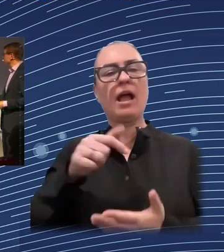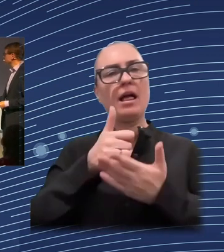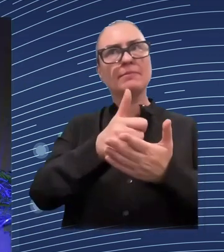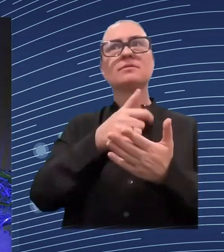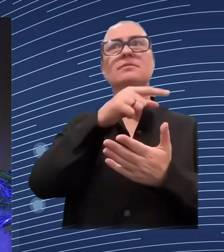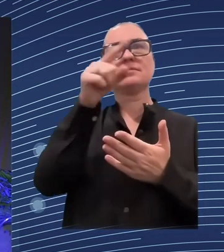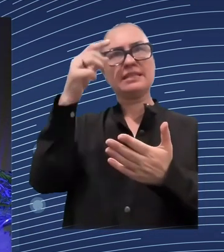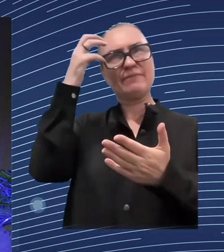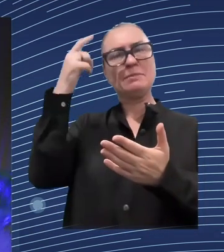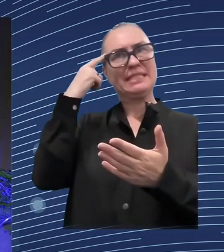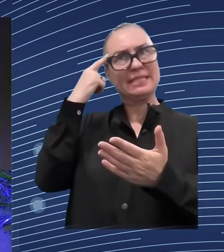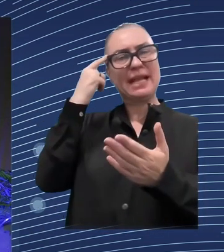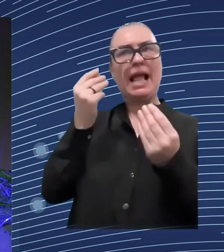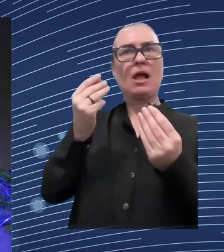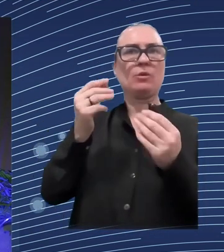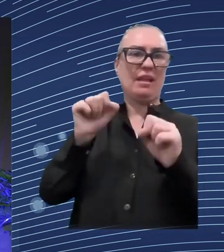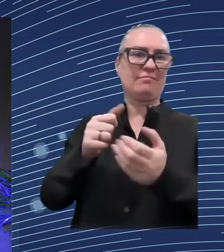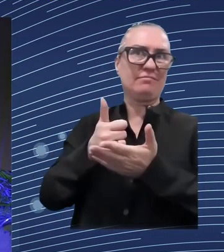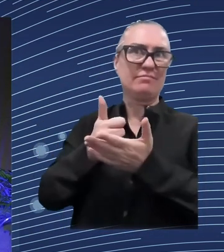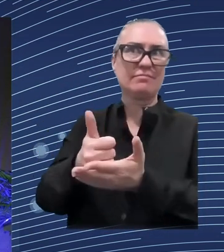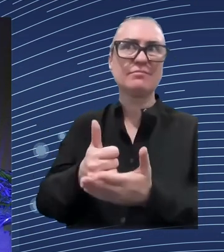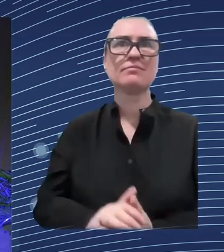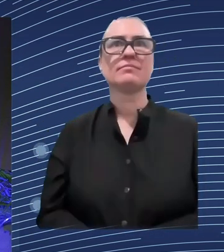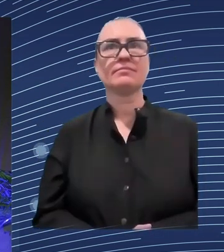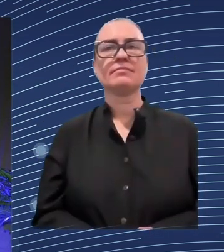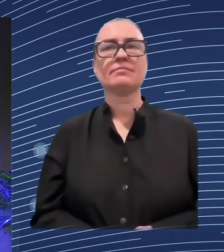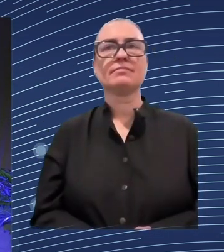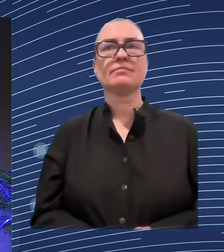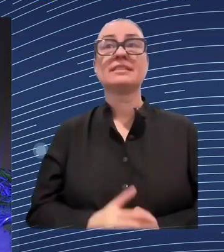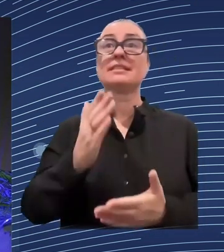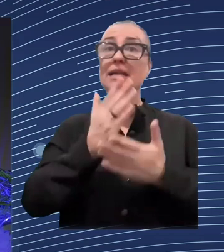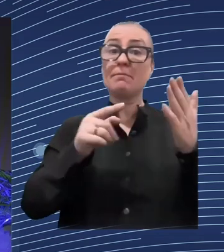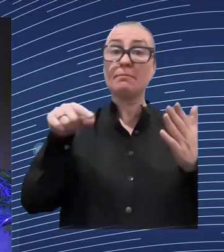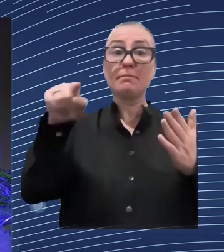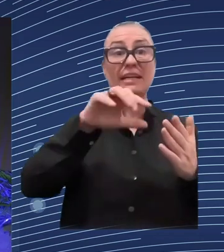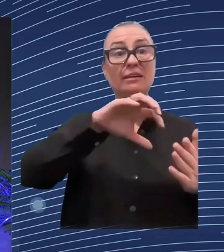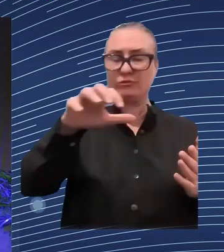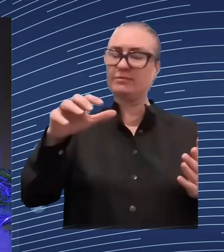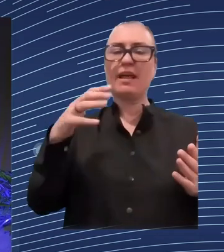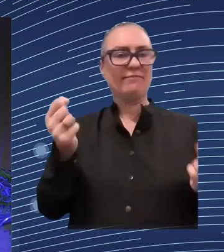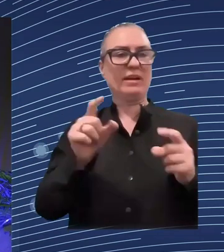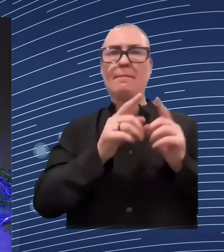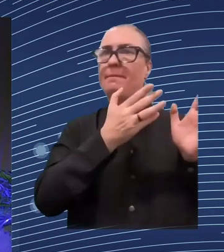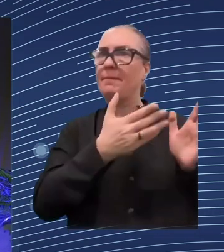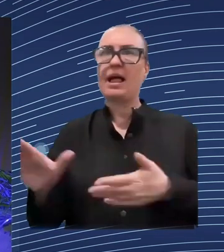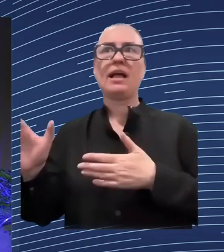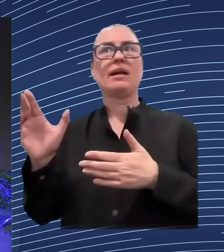robots and taxing artificial intelligence to fund our social protection systems. So, have you